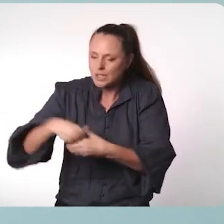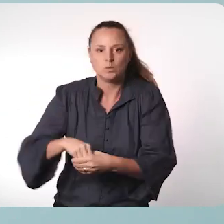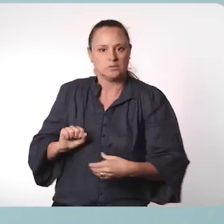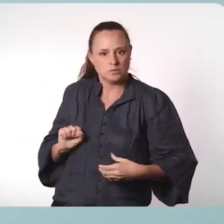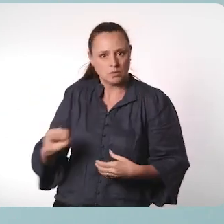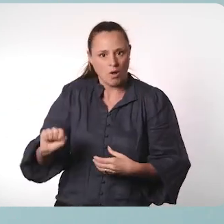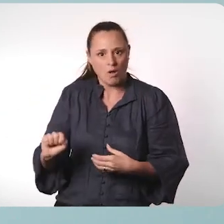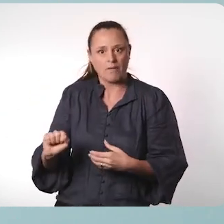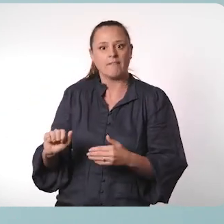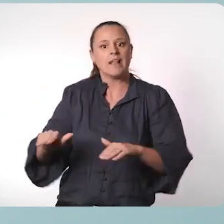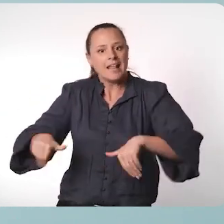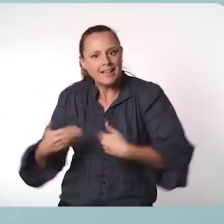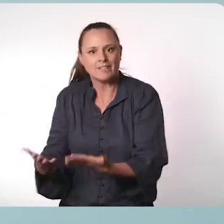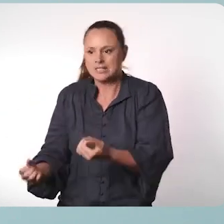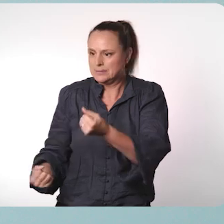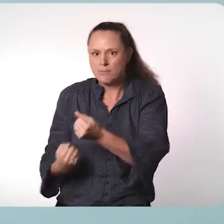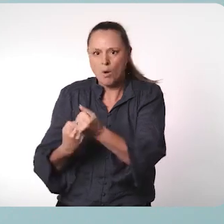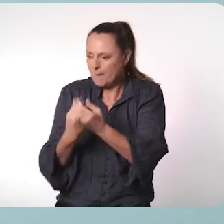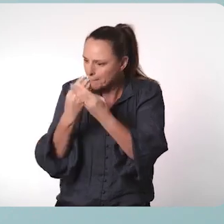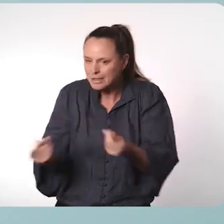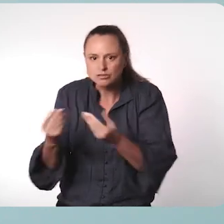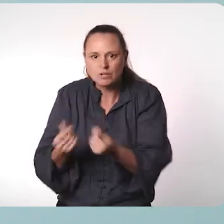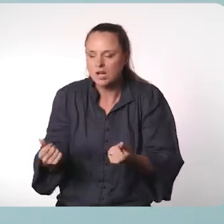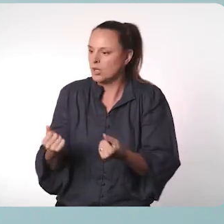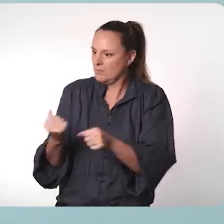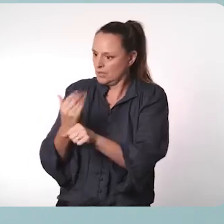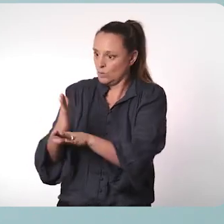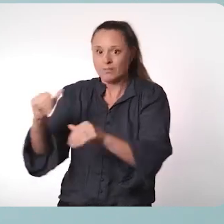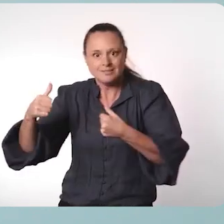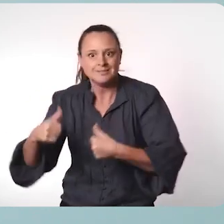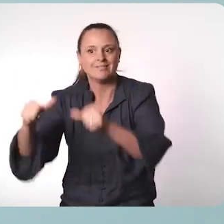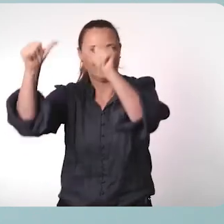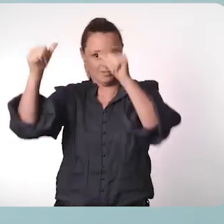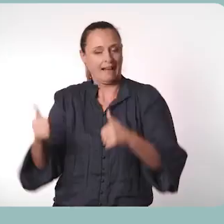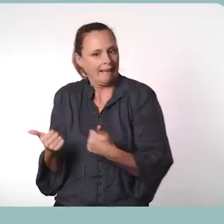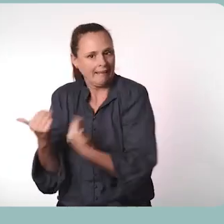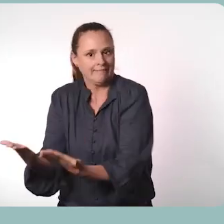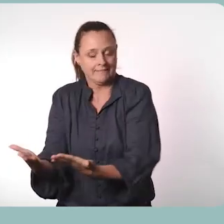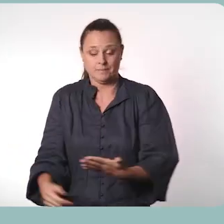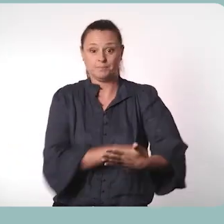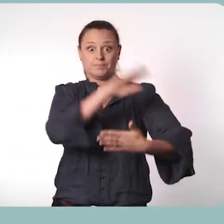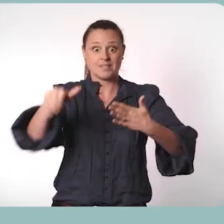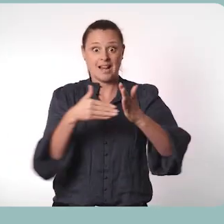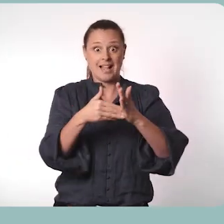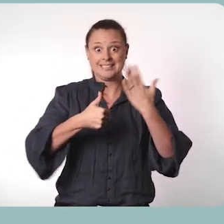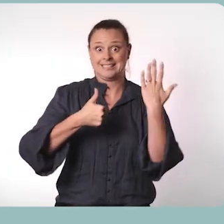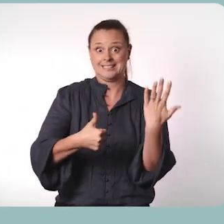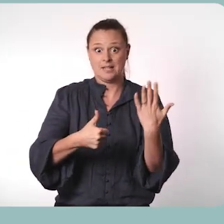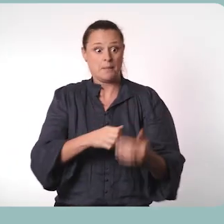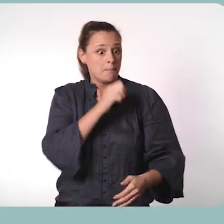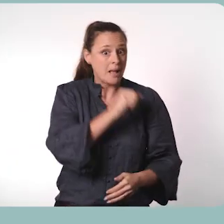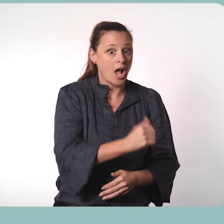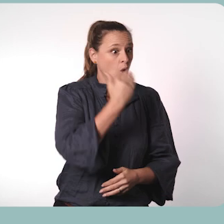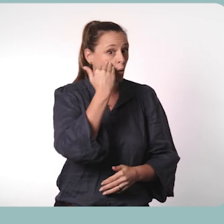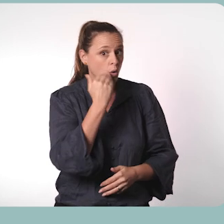limit independence and provide them with the support and resources they need to succeed and lead. Action six is about getting